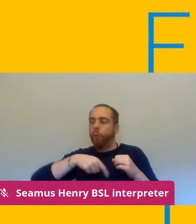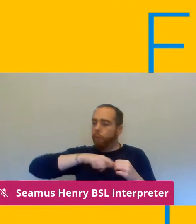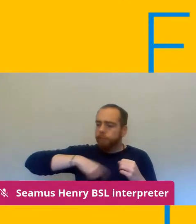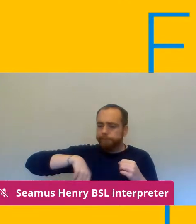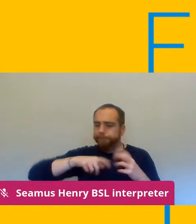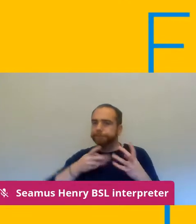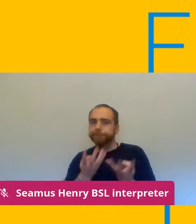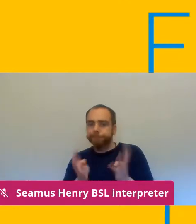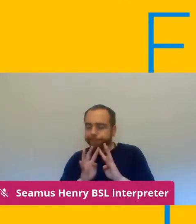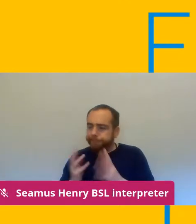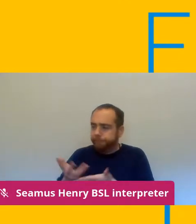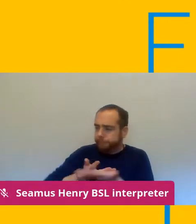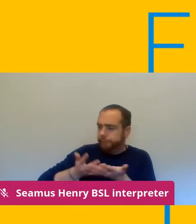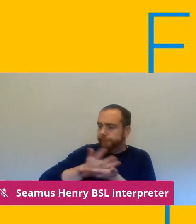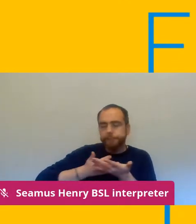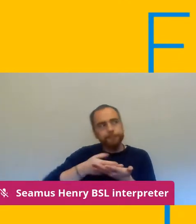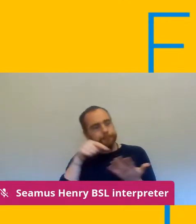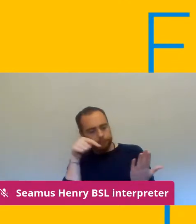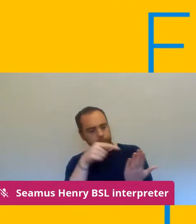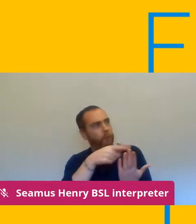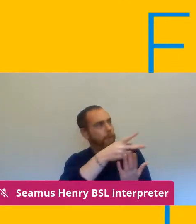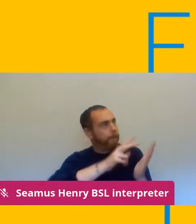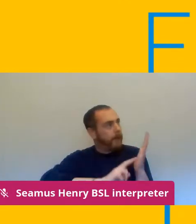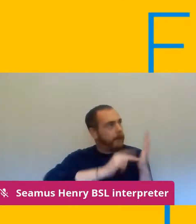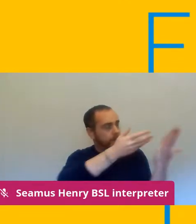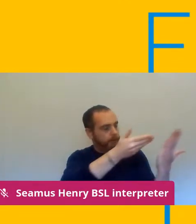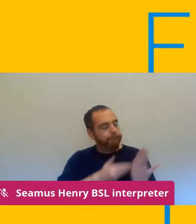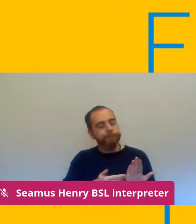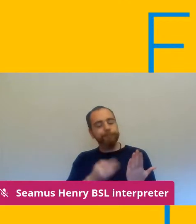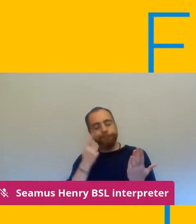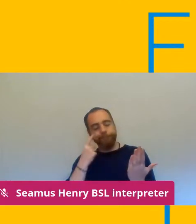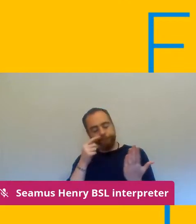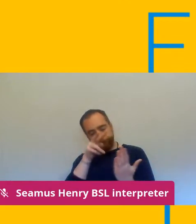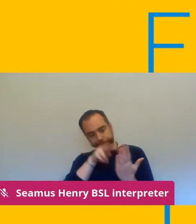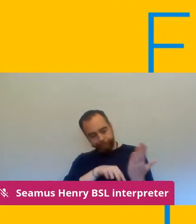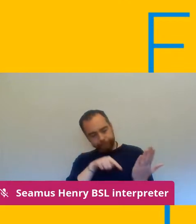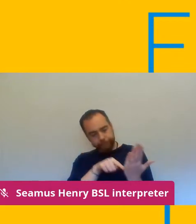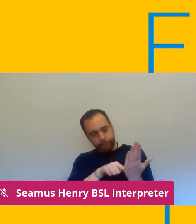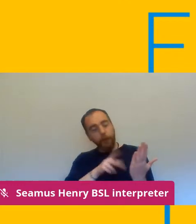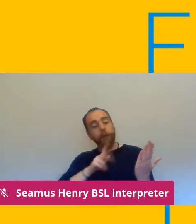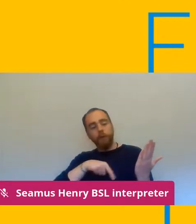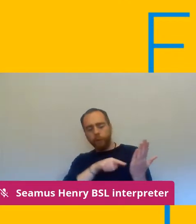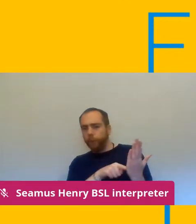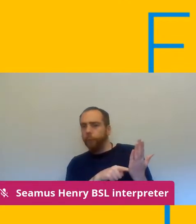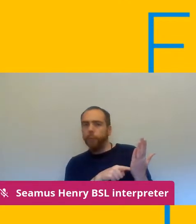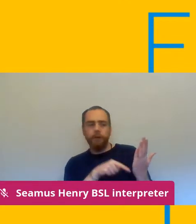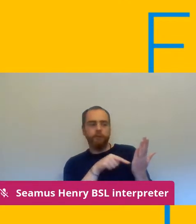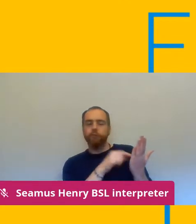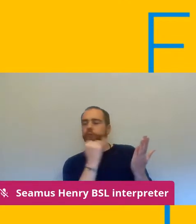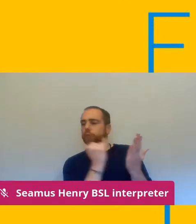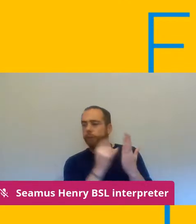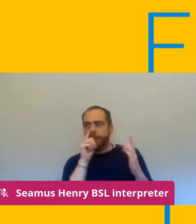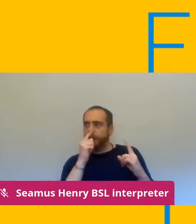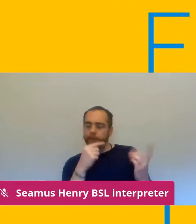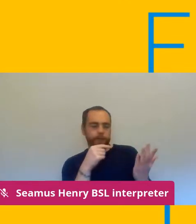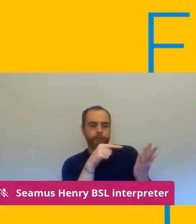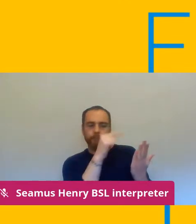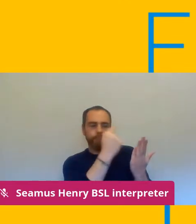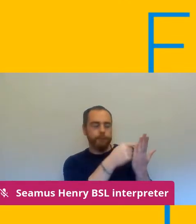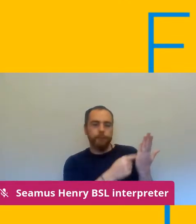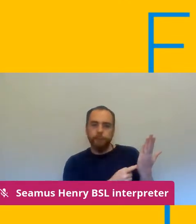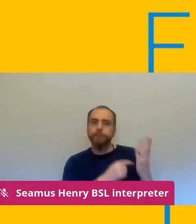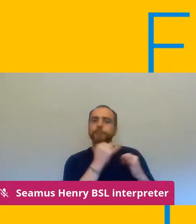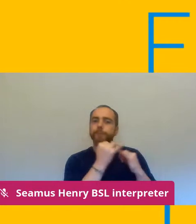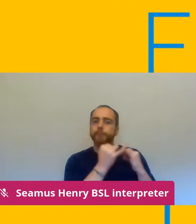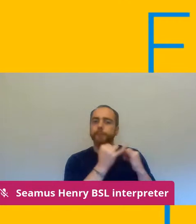and negotiate the employers plans uh that we're currently working through now uh and our aim has been to try and